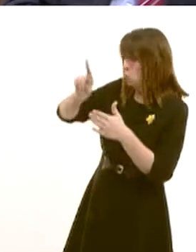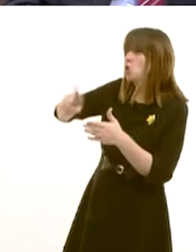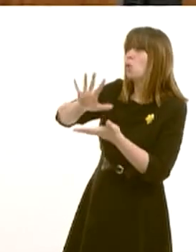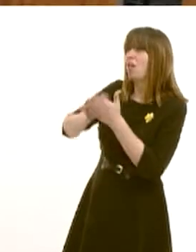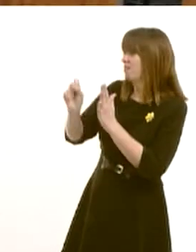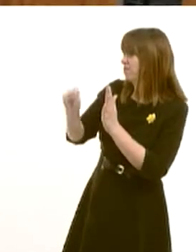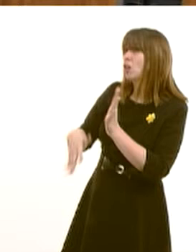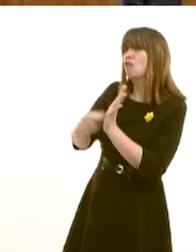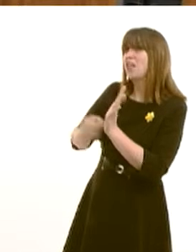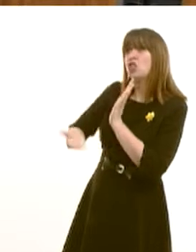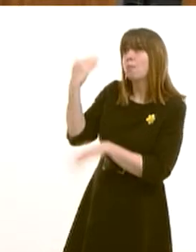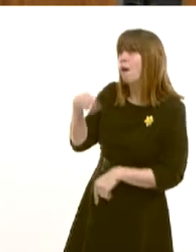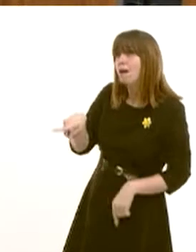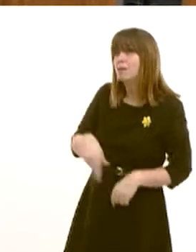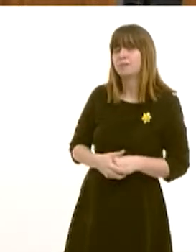bring up.